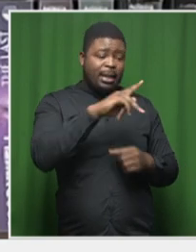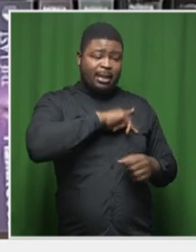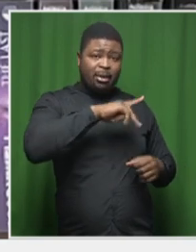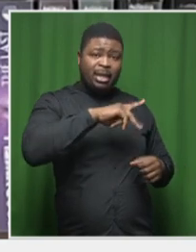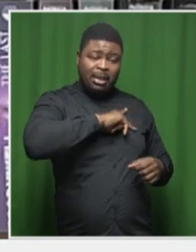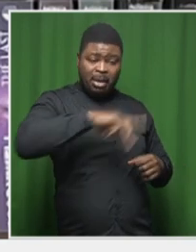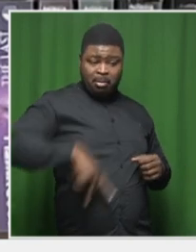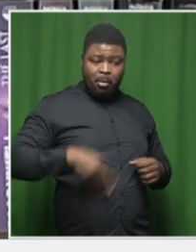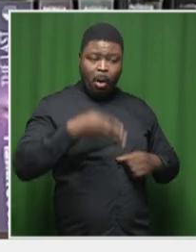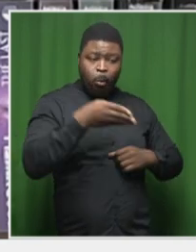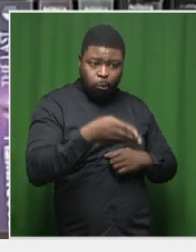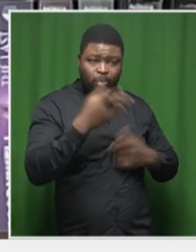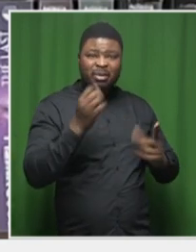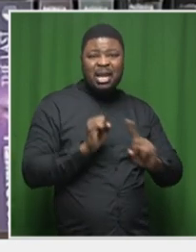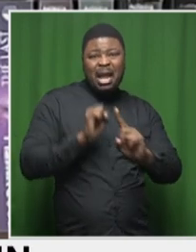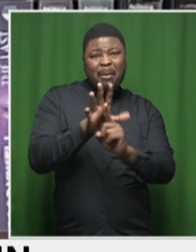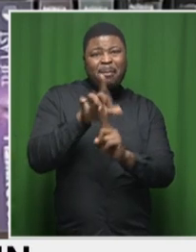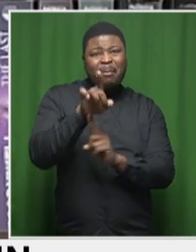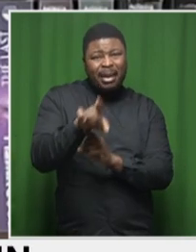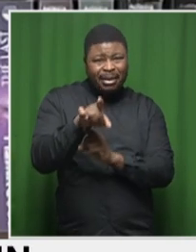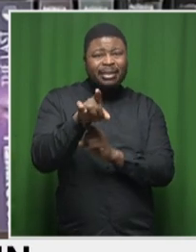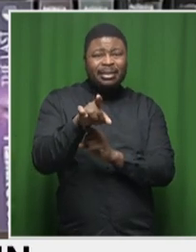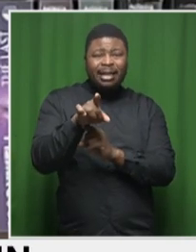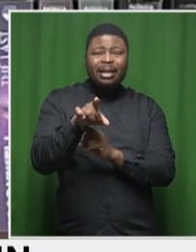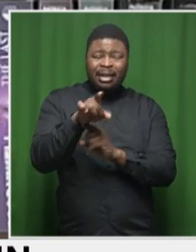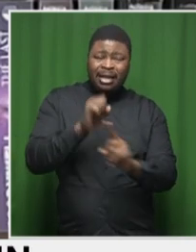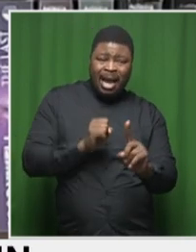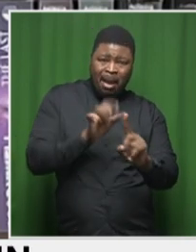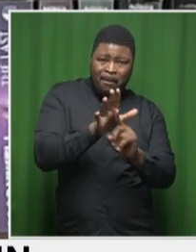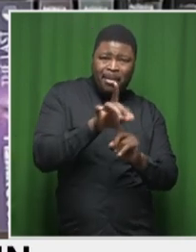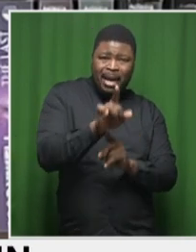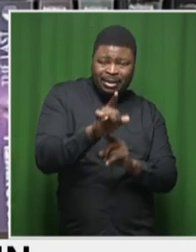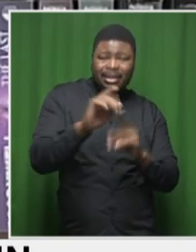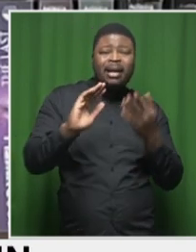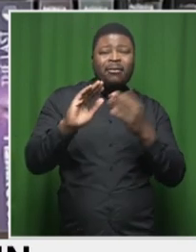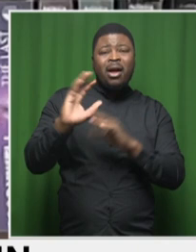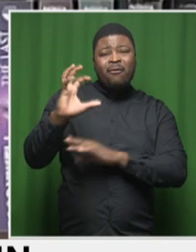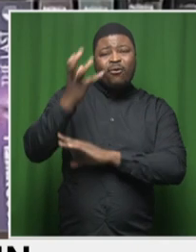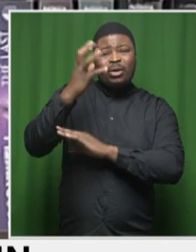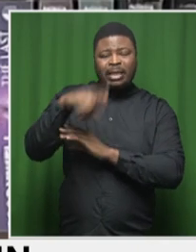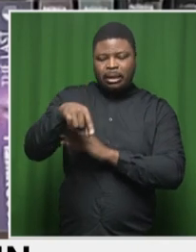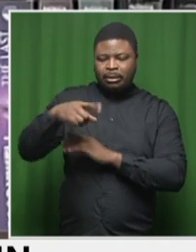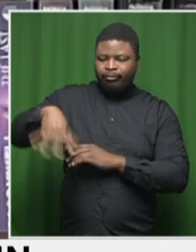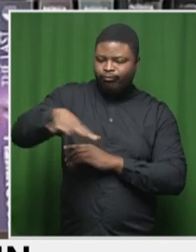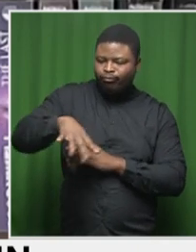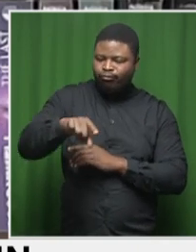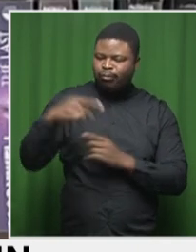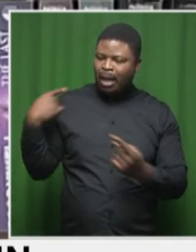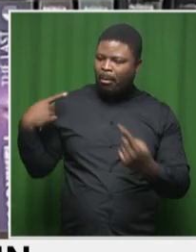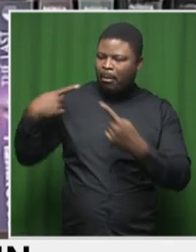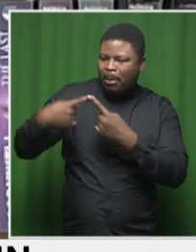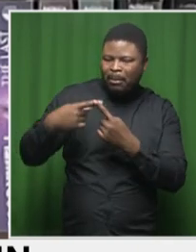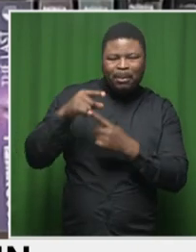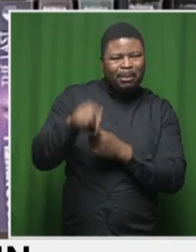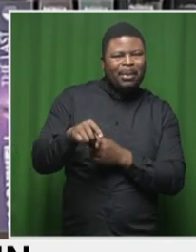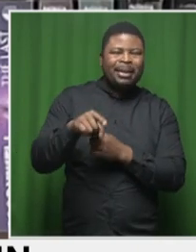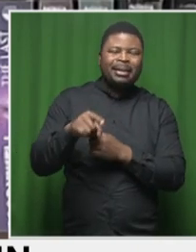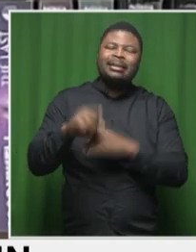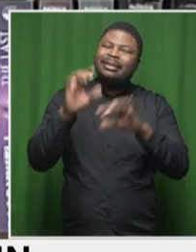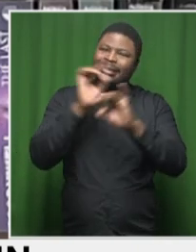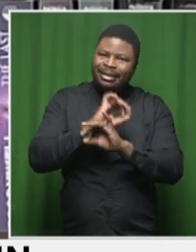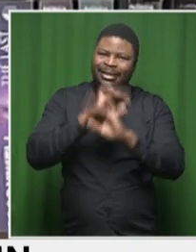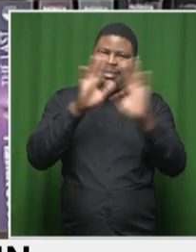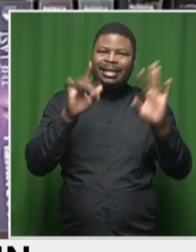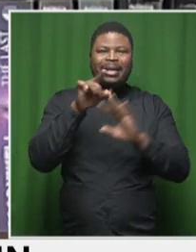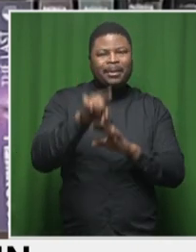and impact that had on the free state. And up to now, it's very clear that the